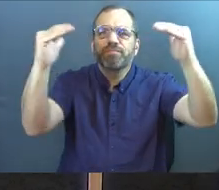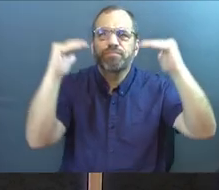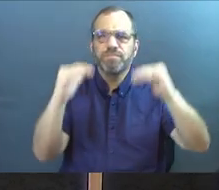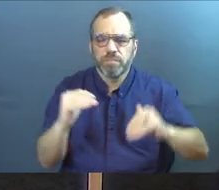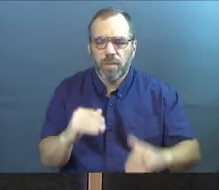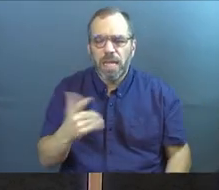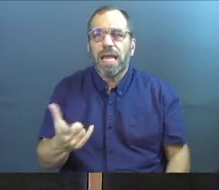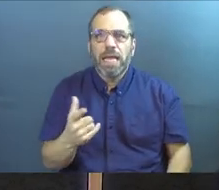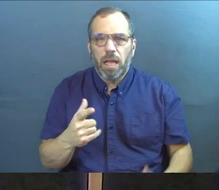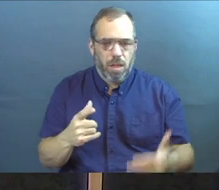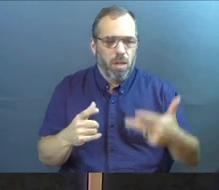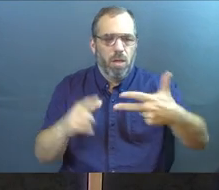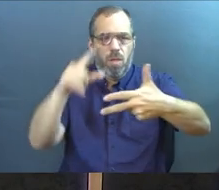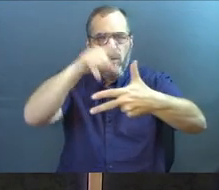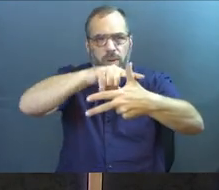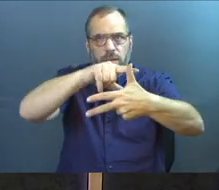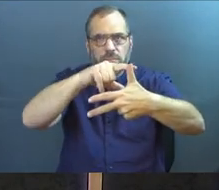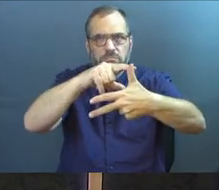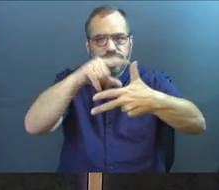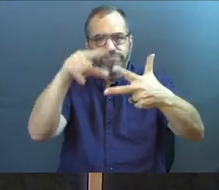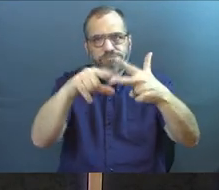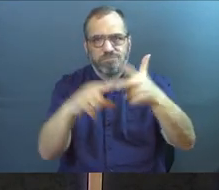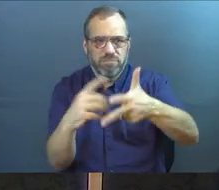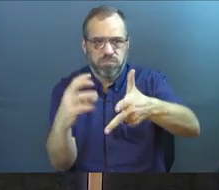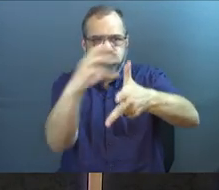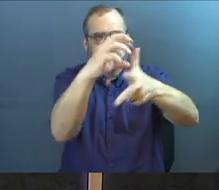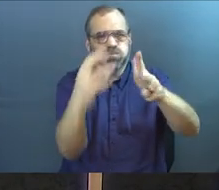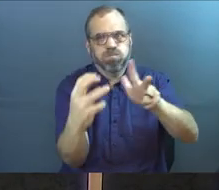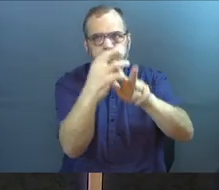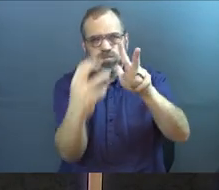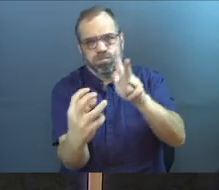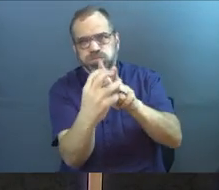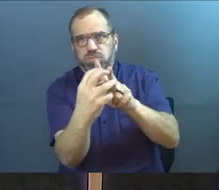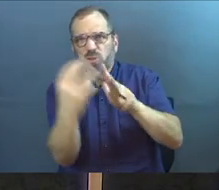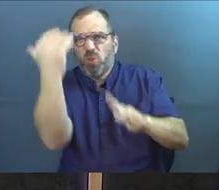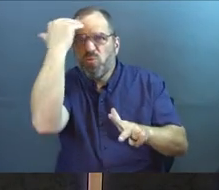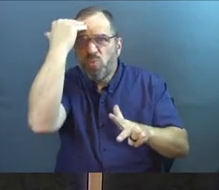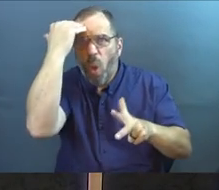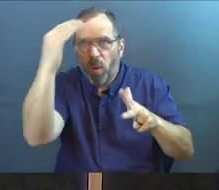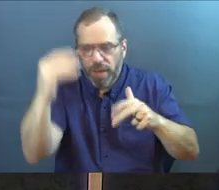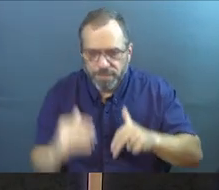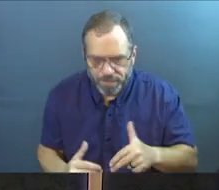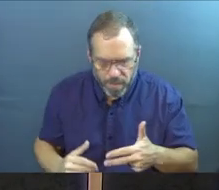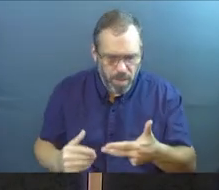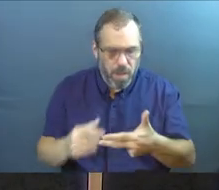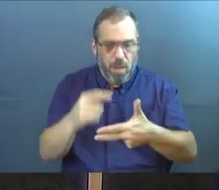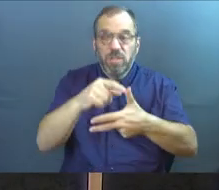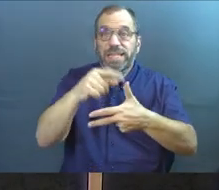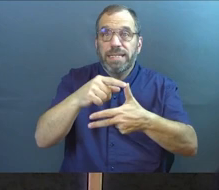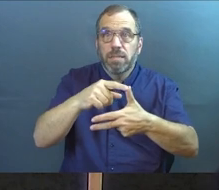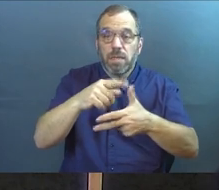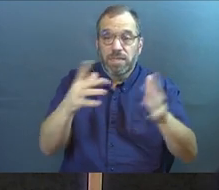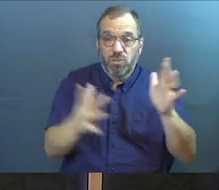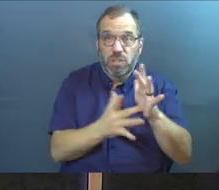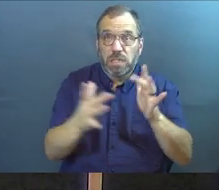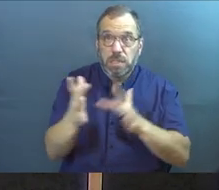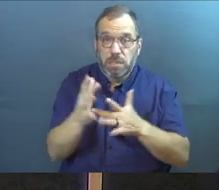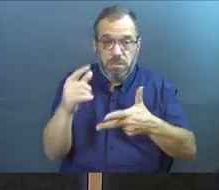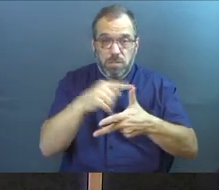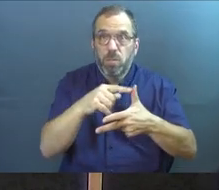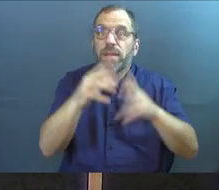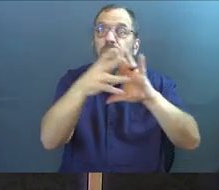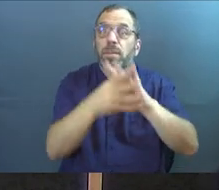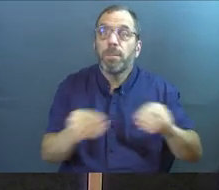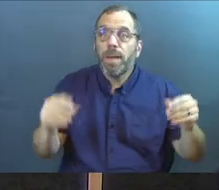today. It's going to be in three big pieces, just so that you can kind of track where we're at. It's going to begin with Jesus is going to give the